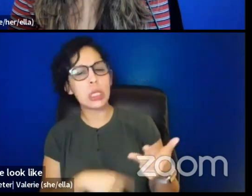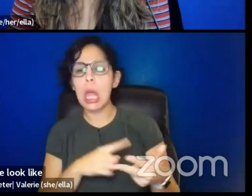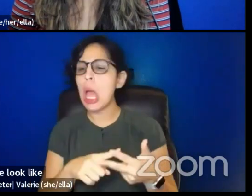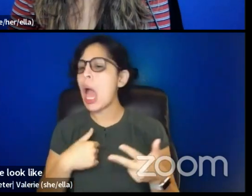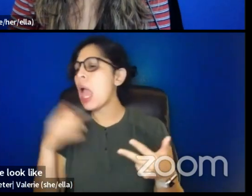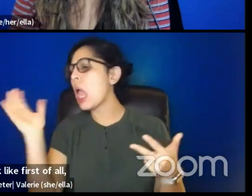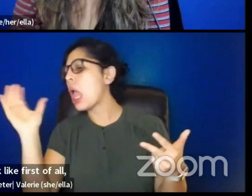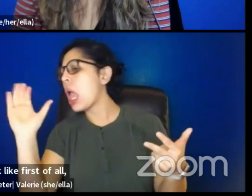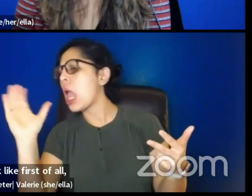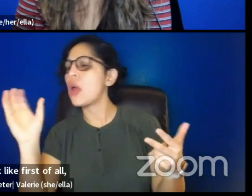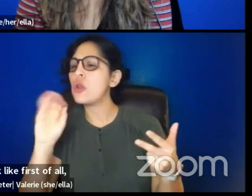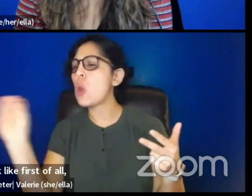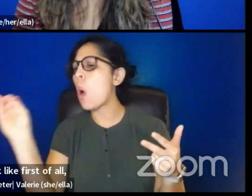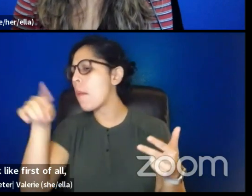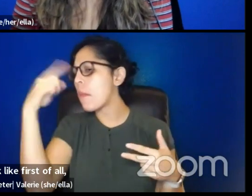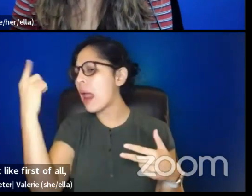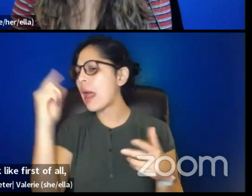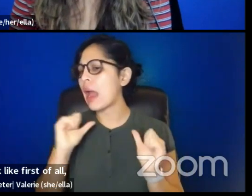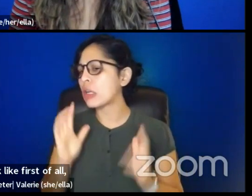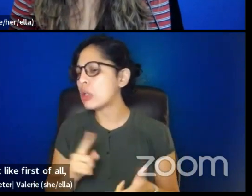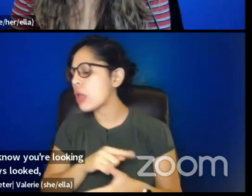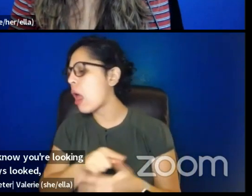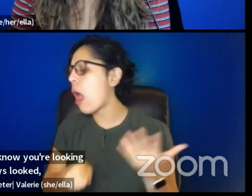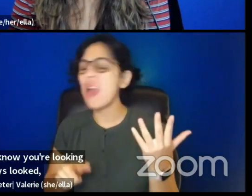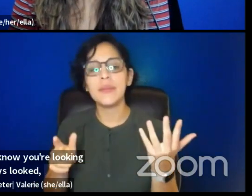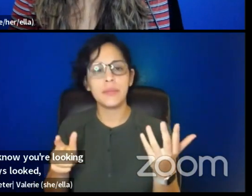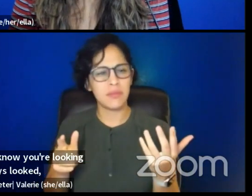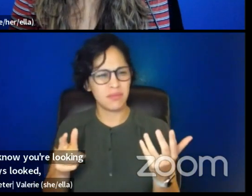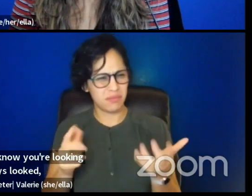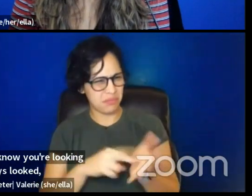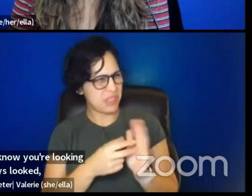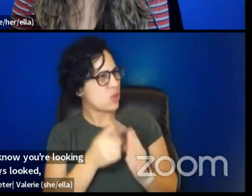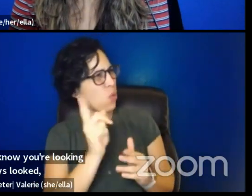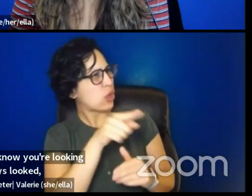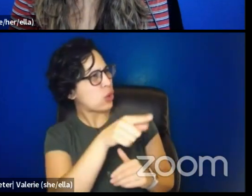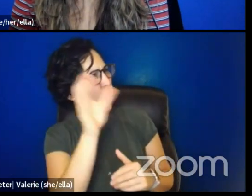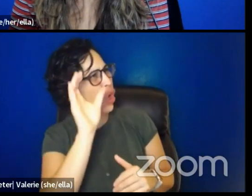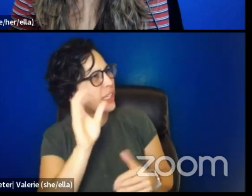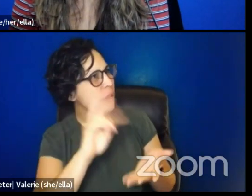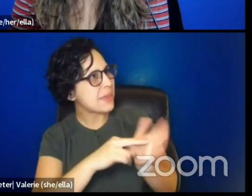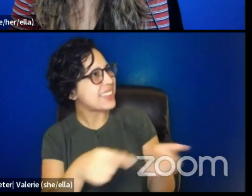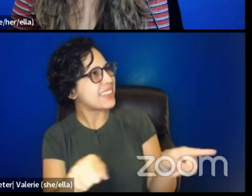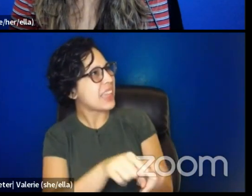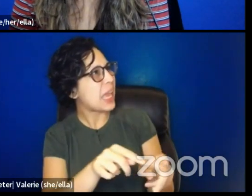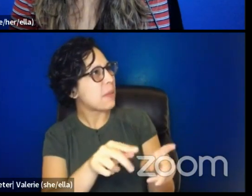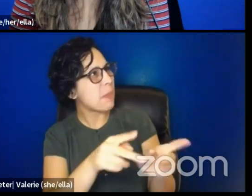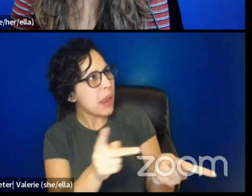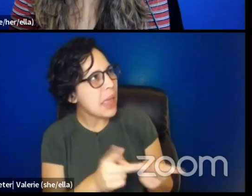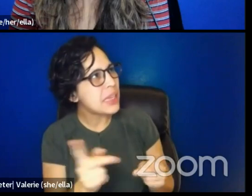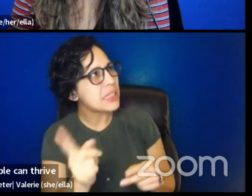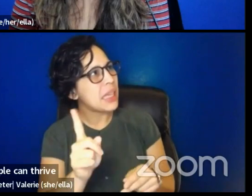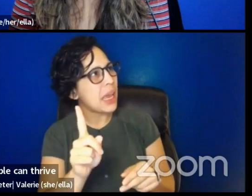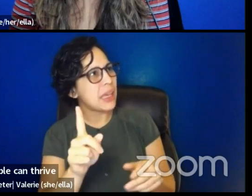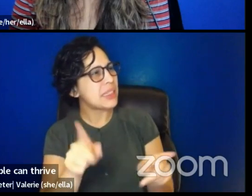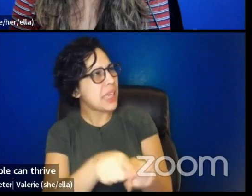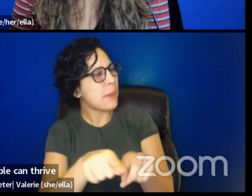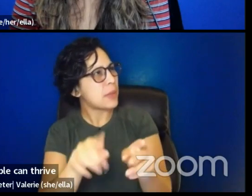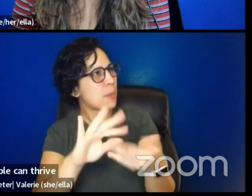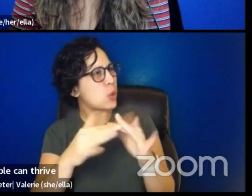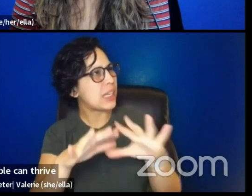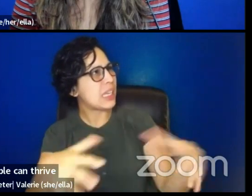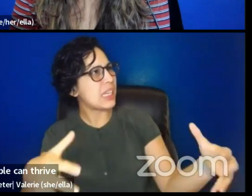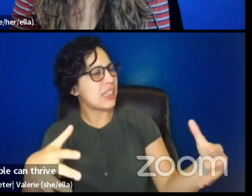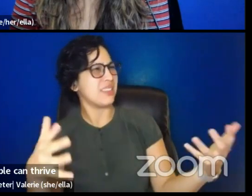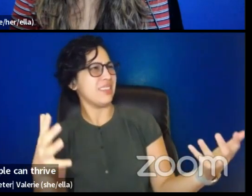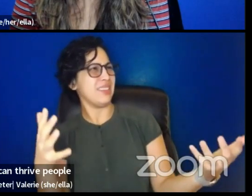Like you're, you know, you're looking the same place as you've always looked. But two, um, if you are not a space where people can thrive, people will not come.